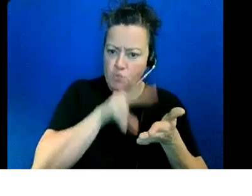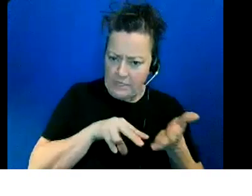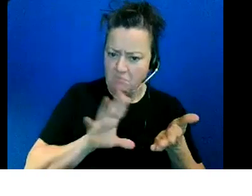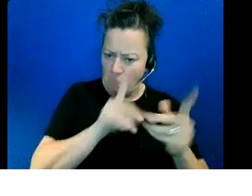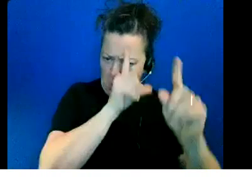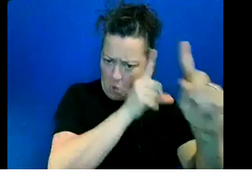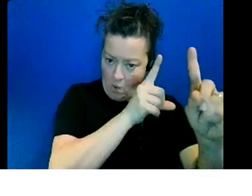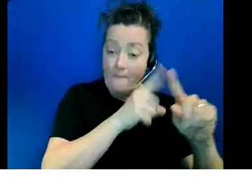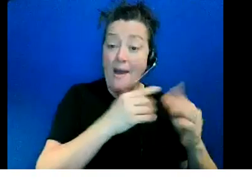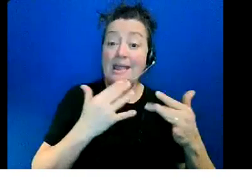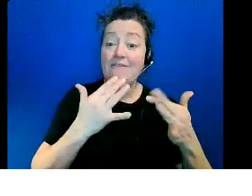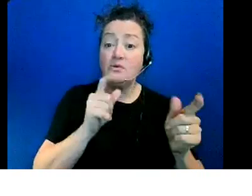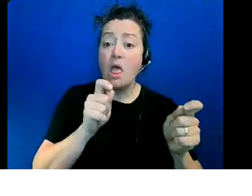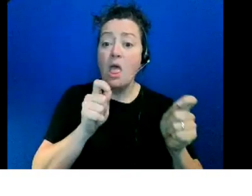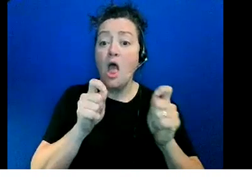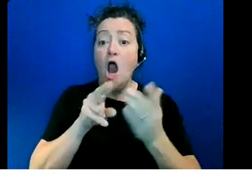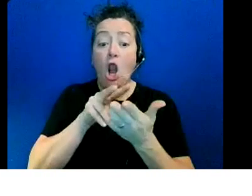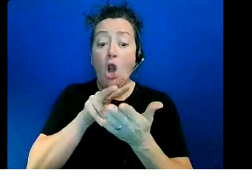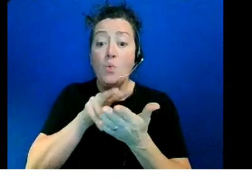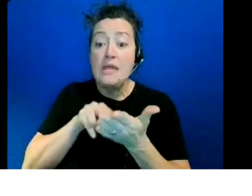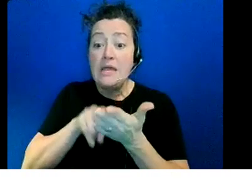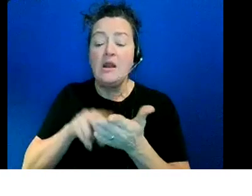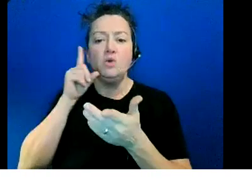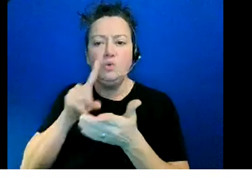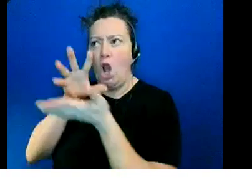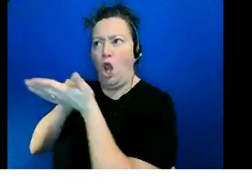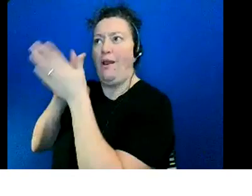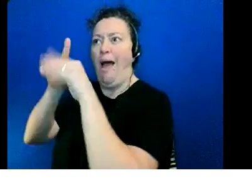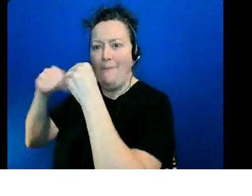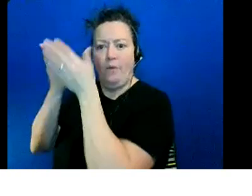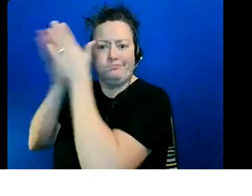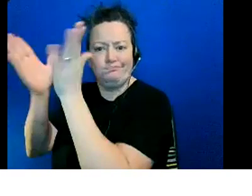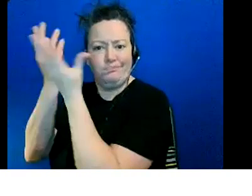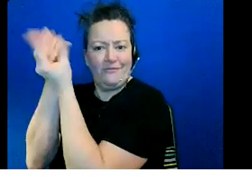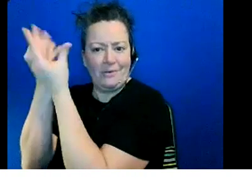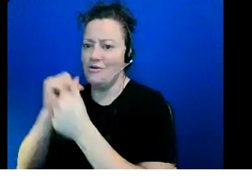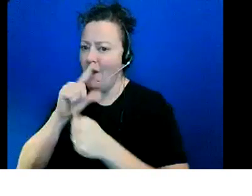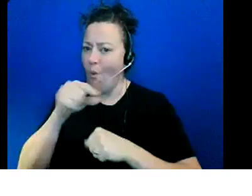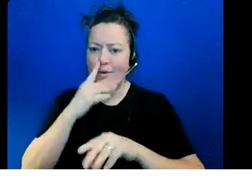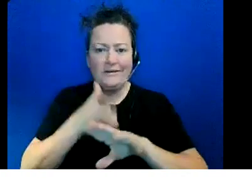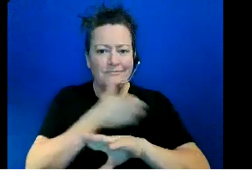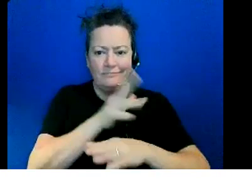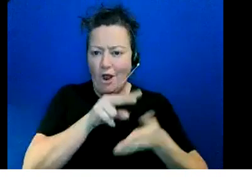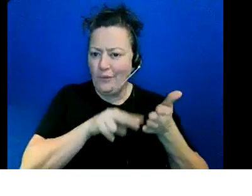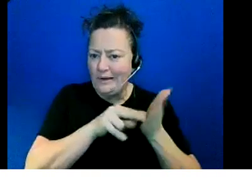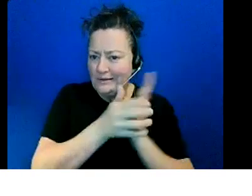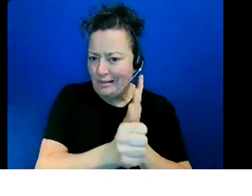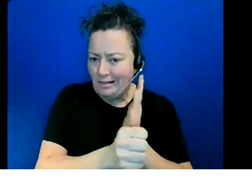so what so how would you how do we do it with kids they don't really know how to read the language